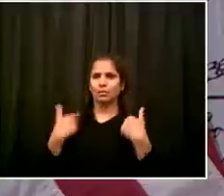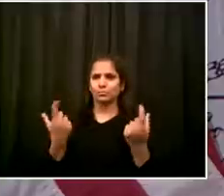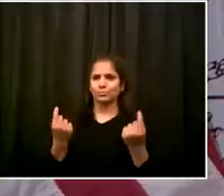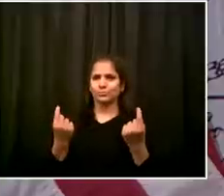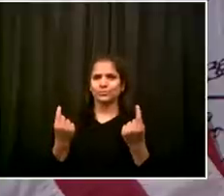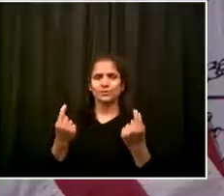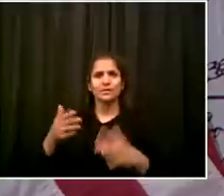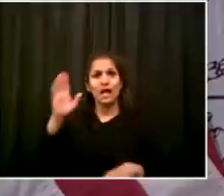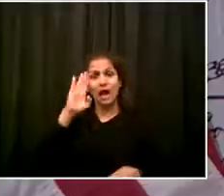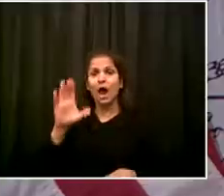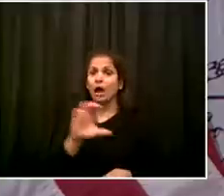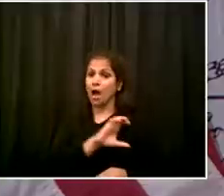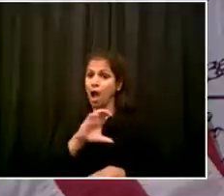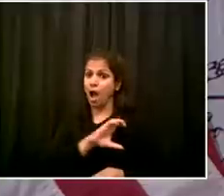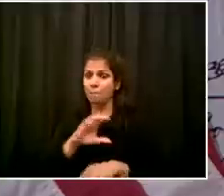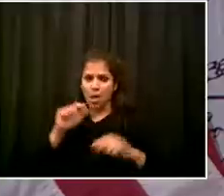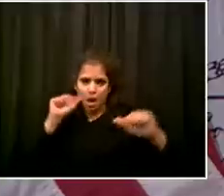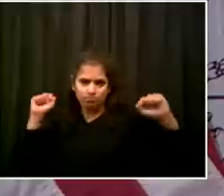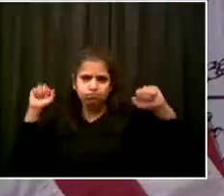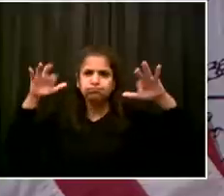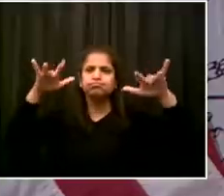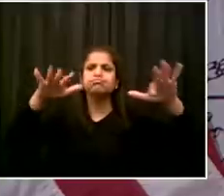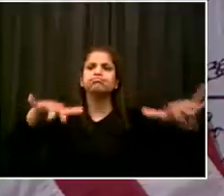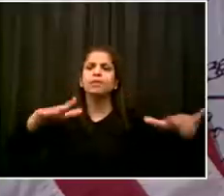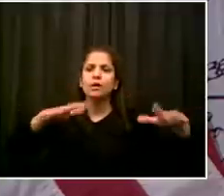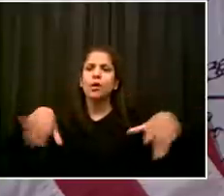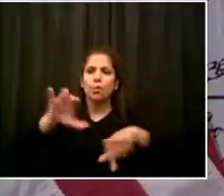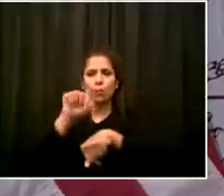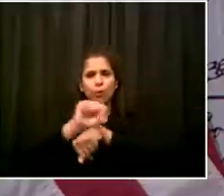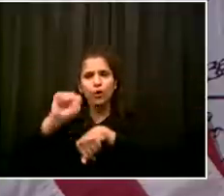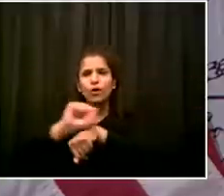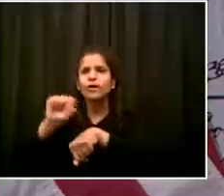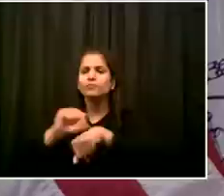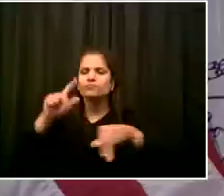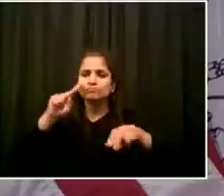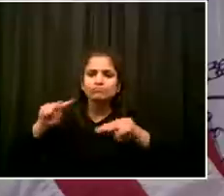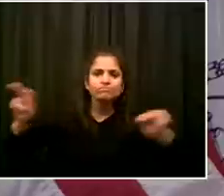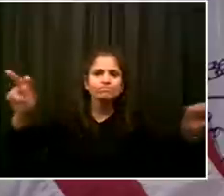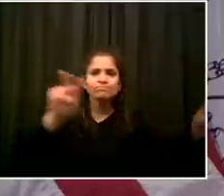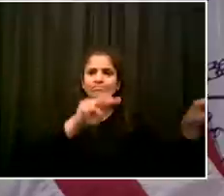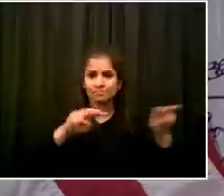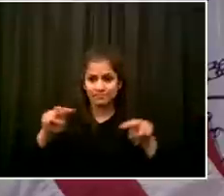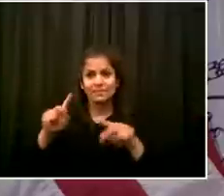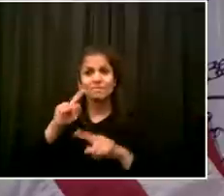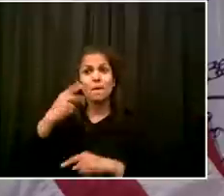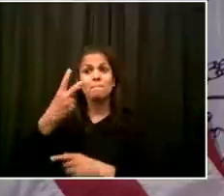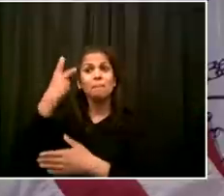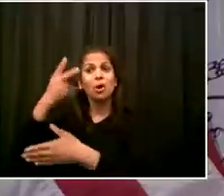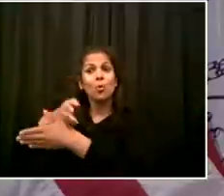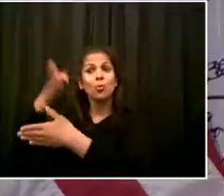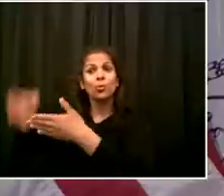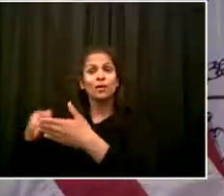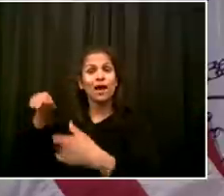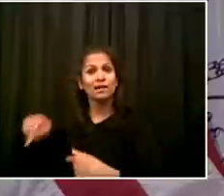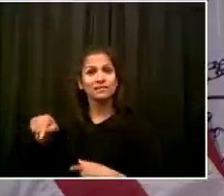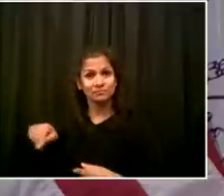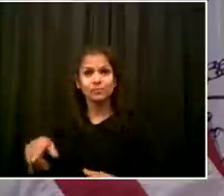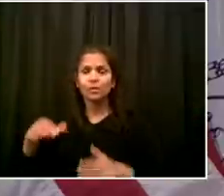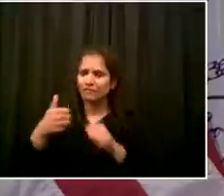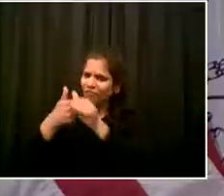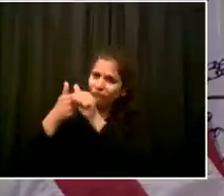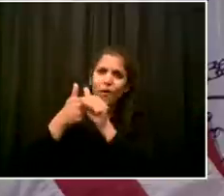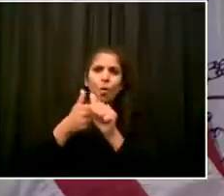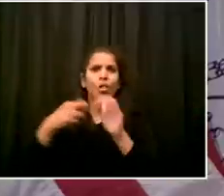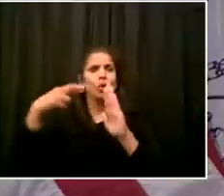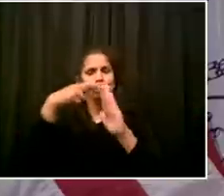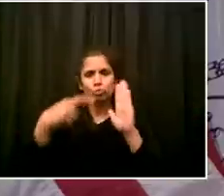We're going to make sure people understand the ground rules, and we're going enforce them, and if there's too many people at any point, any place, we're going to do what we've said we're going to do. We will